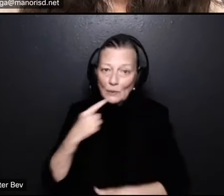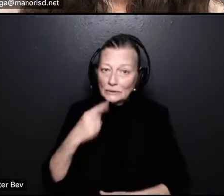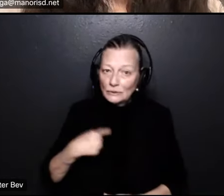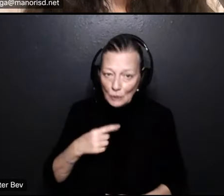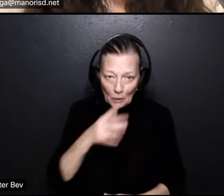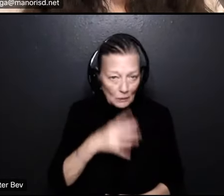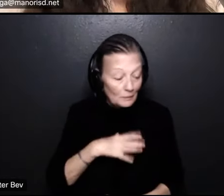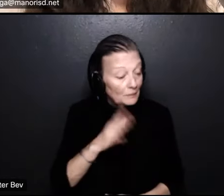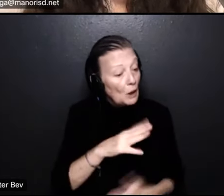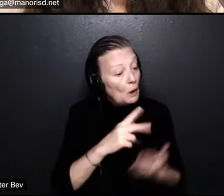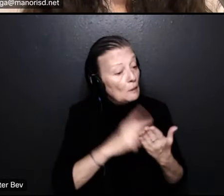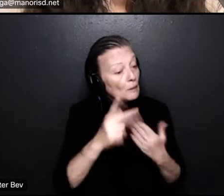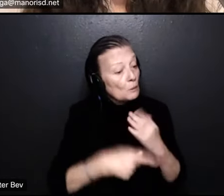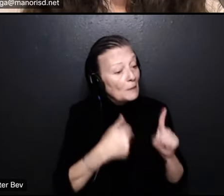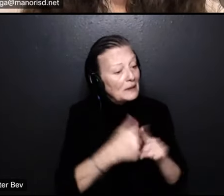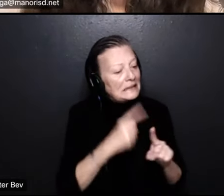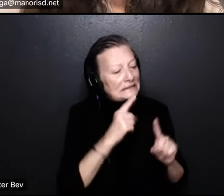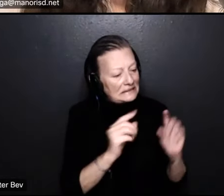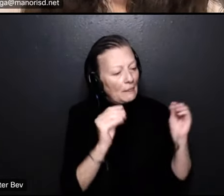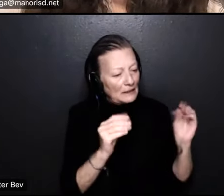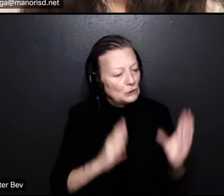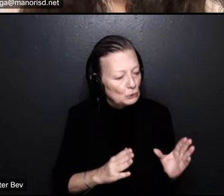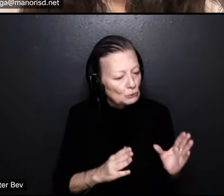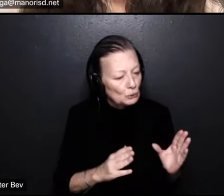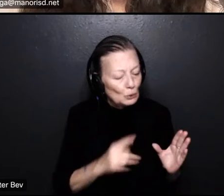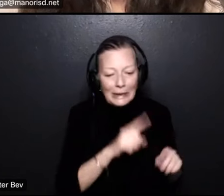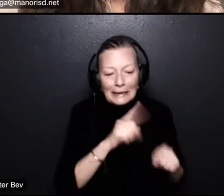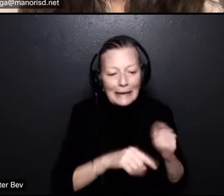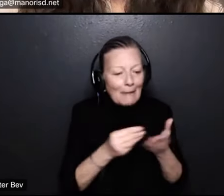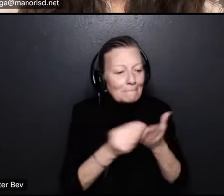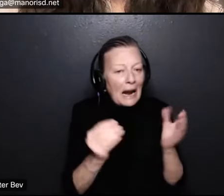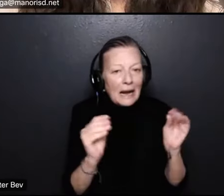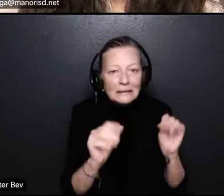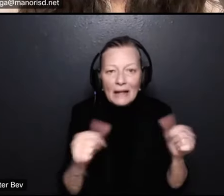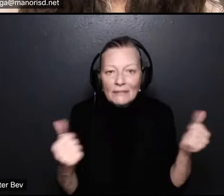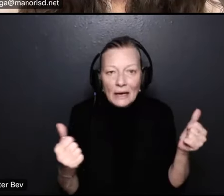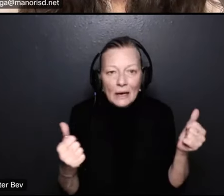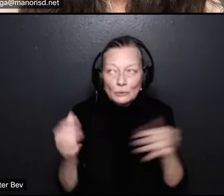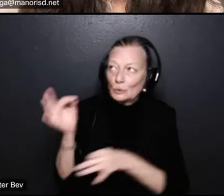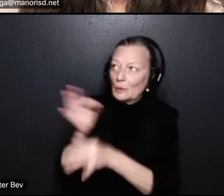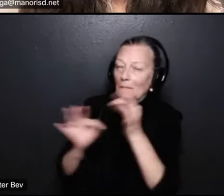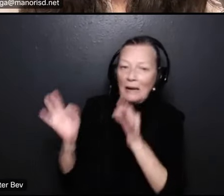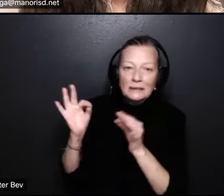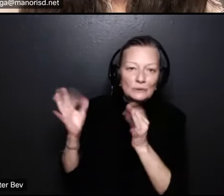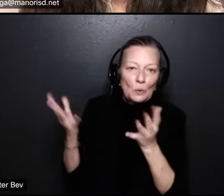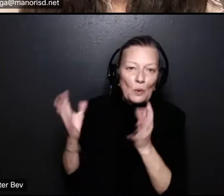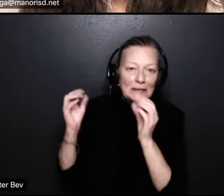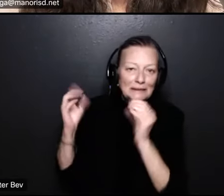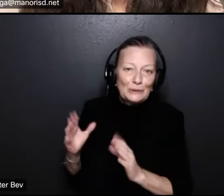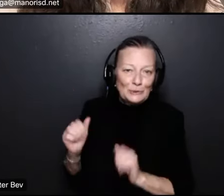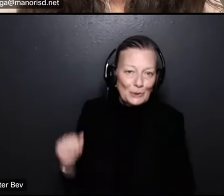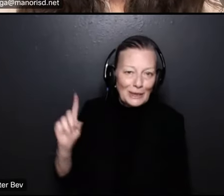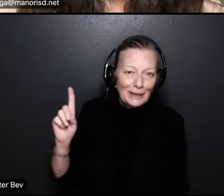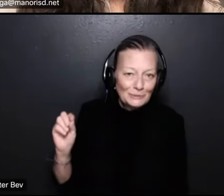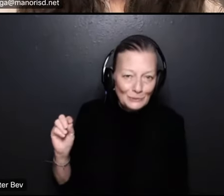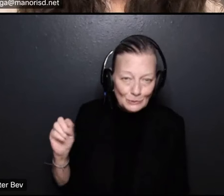is the teacher that is what you work with you can't buy anything else that's going to do what a teacher can do and so i always keep that in mind